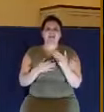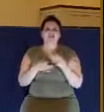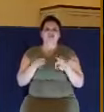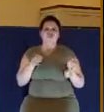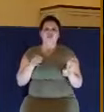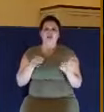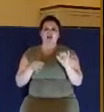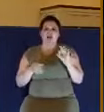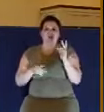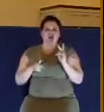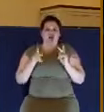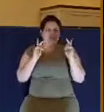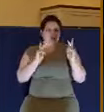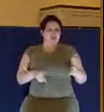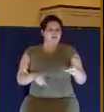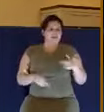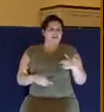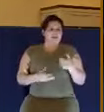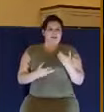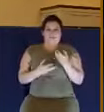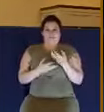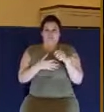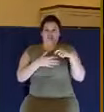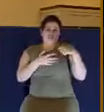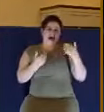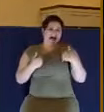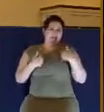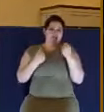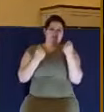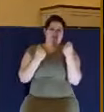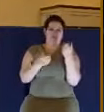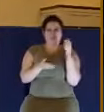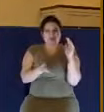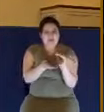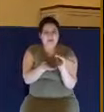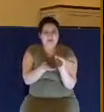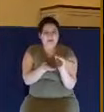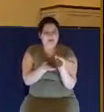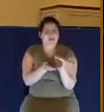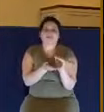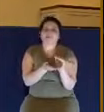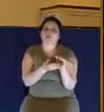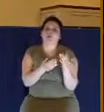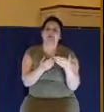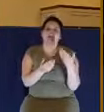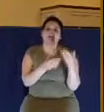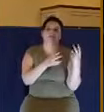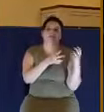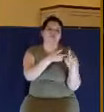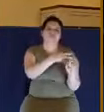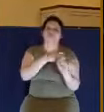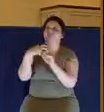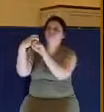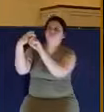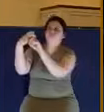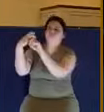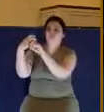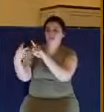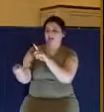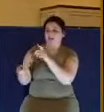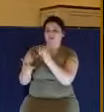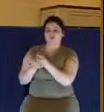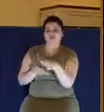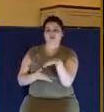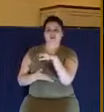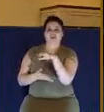who doesn't have a lot of this world's goods or sources. It's easier to lead them to Christ. But riches sometimes